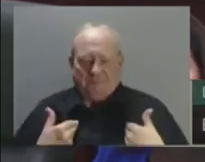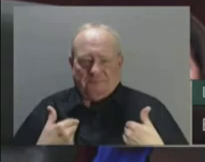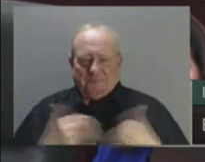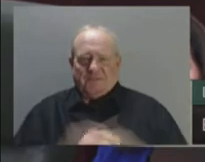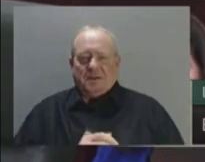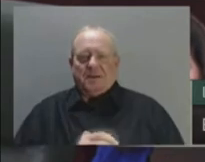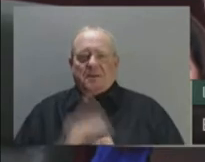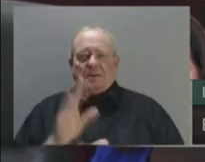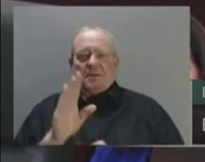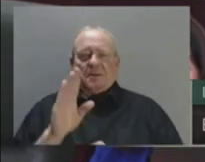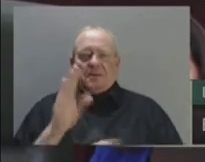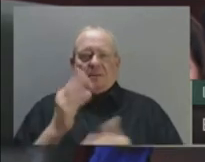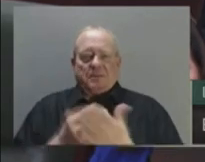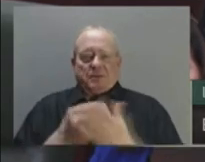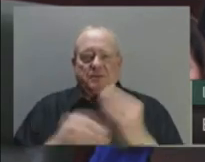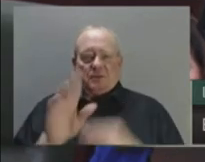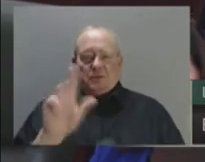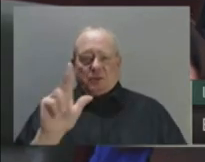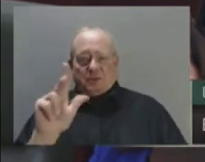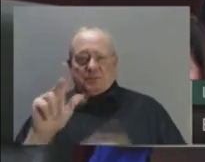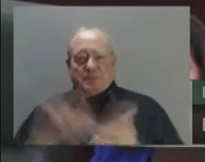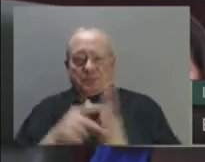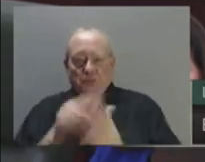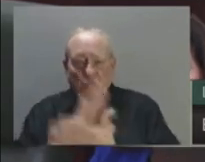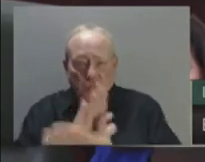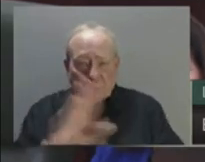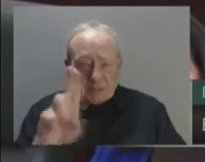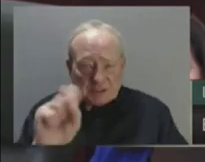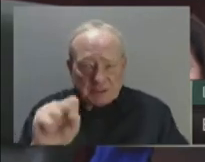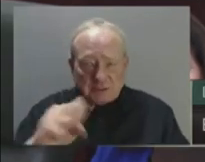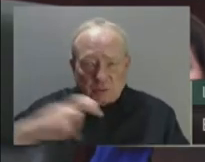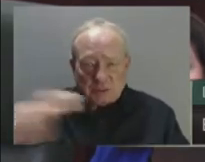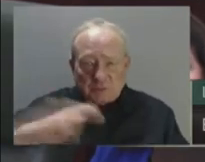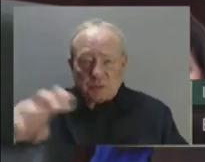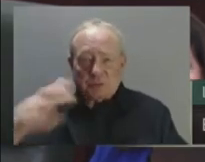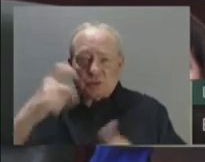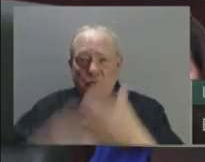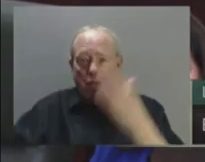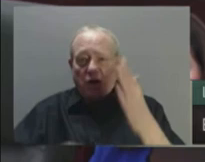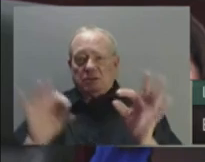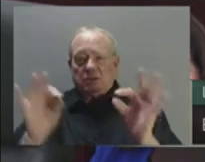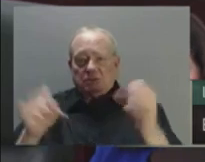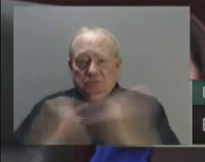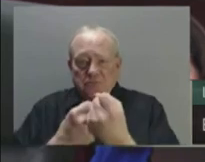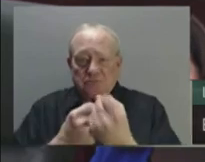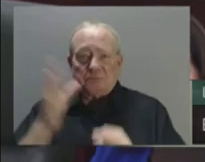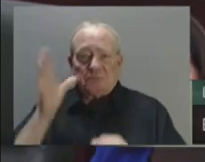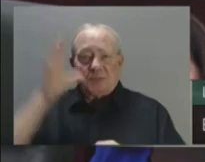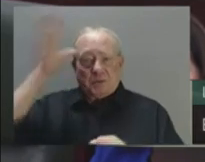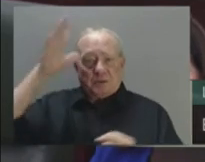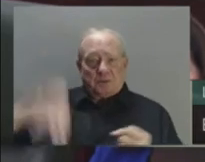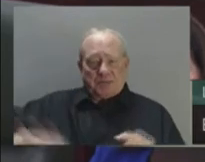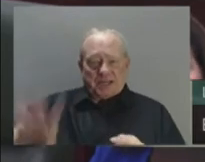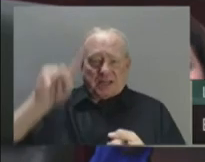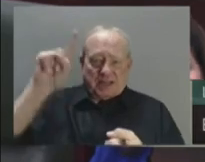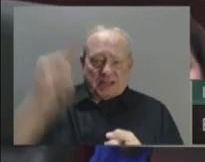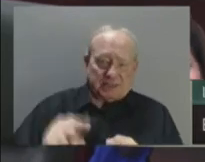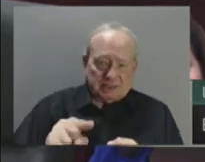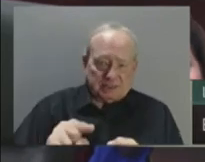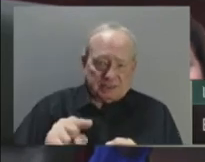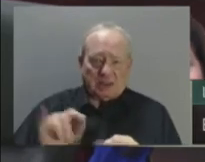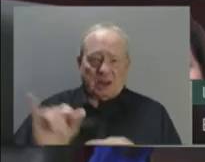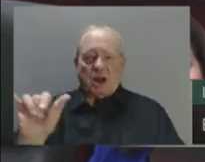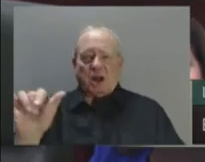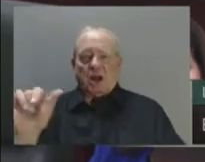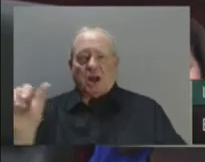costs, supporting school choice, and providing a ride for an additional 80,000 students with a new family